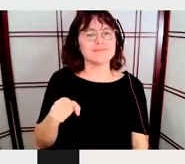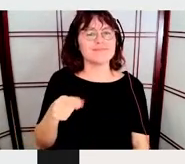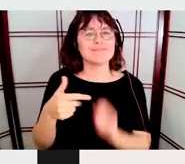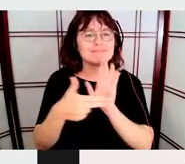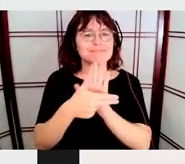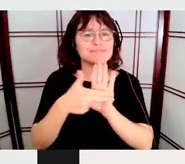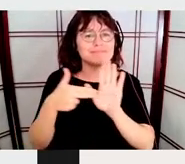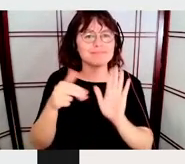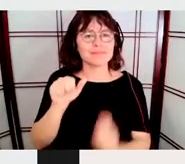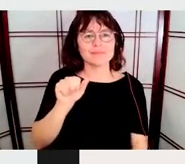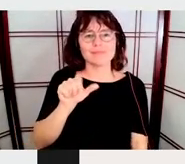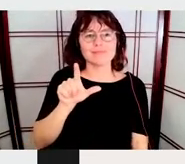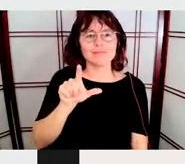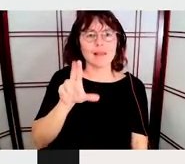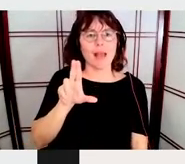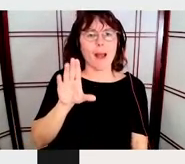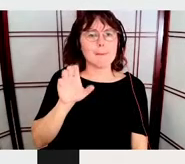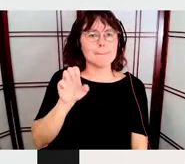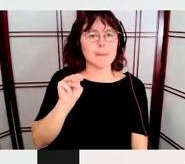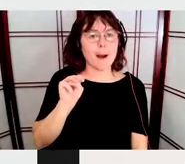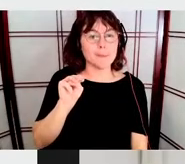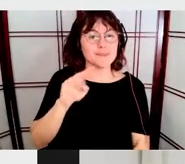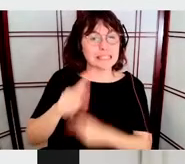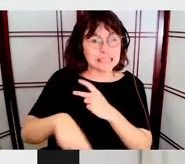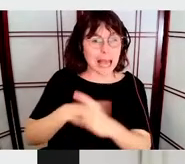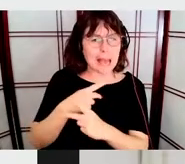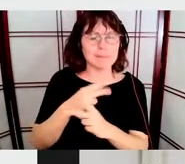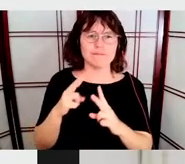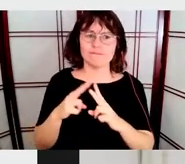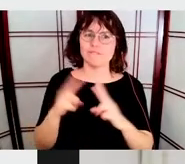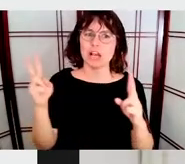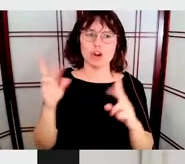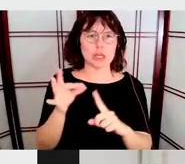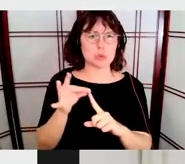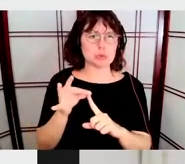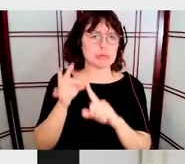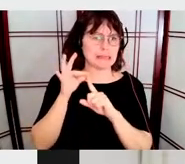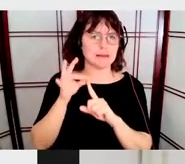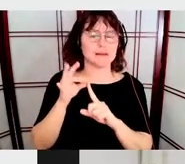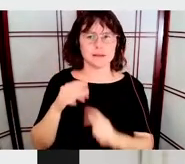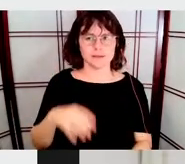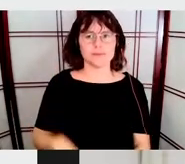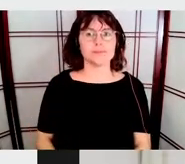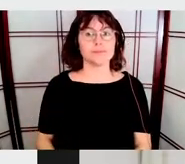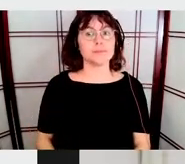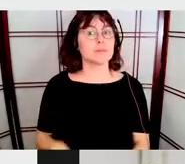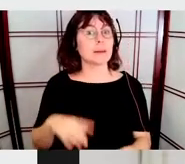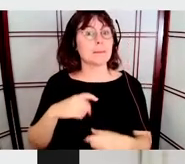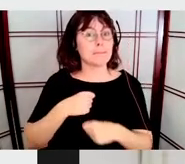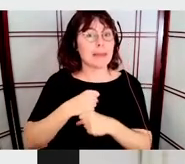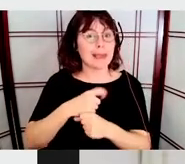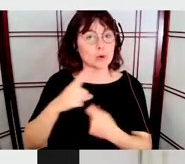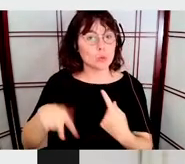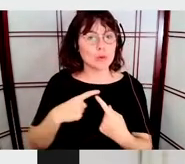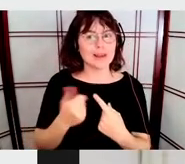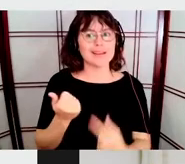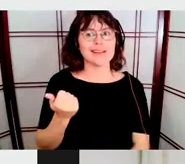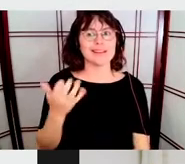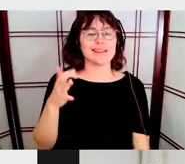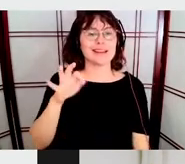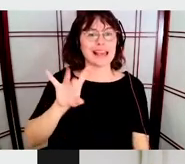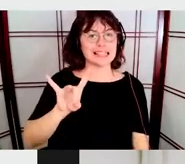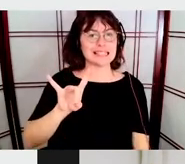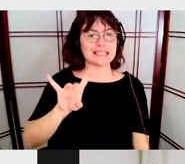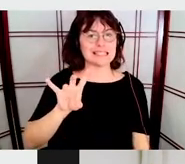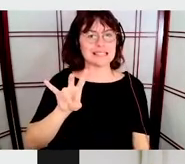unique kind of album. It's an album that was done in 1975 and all the